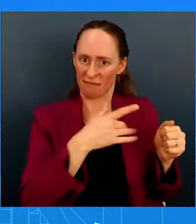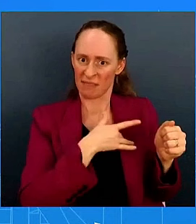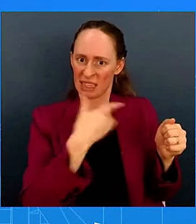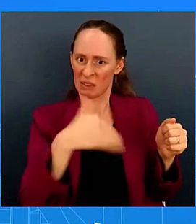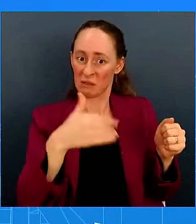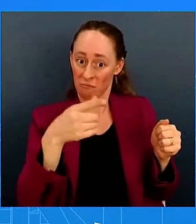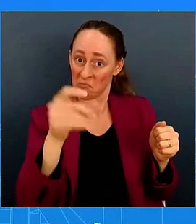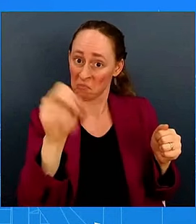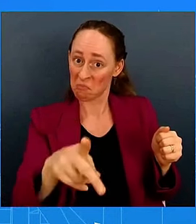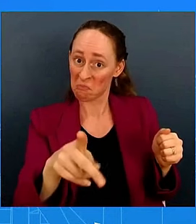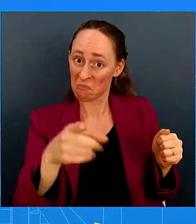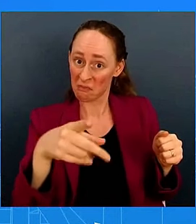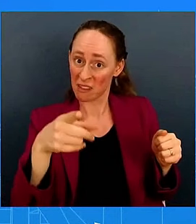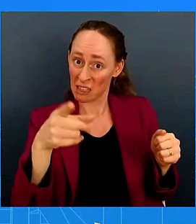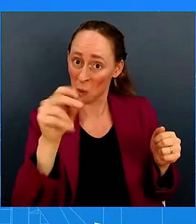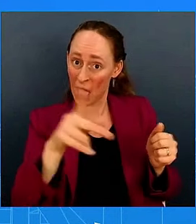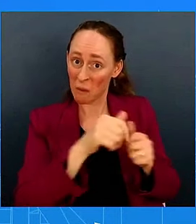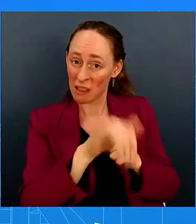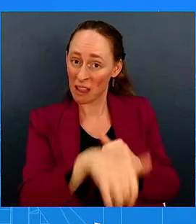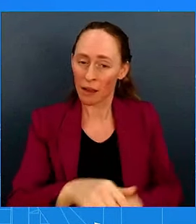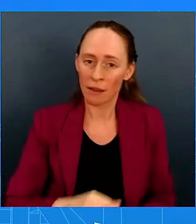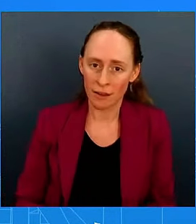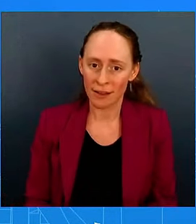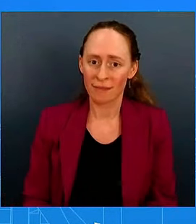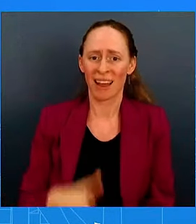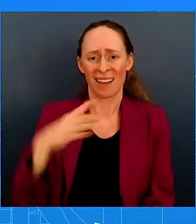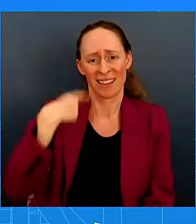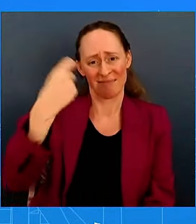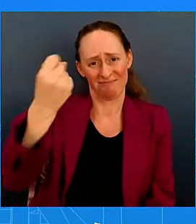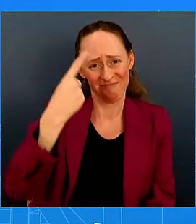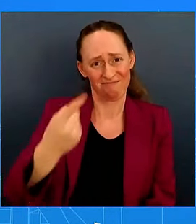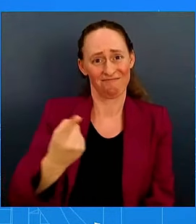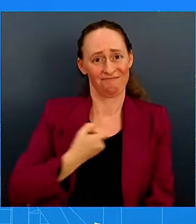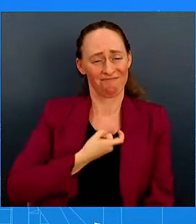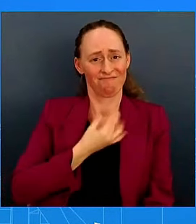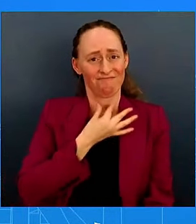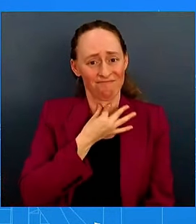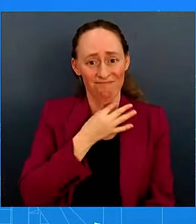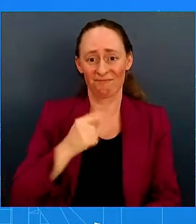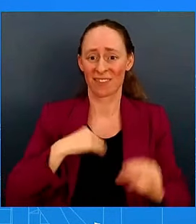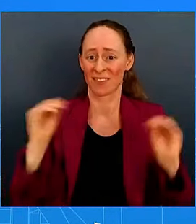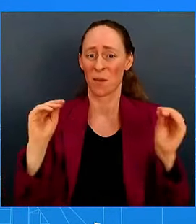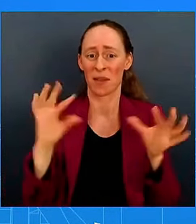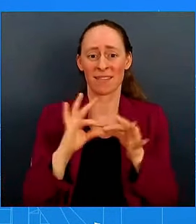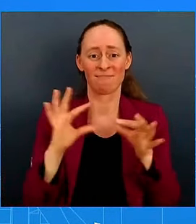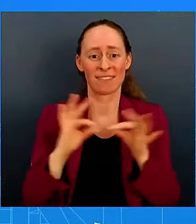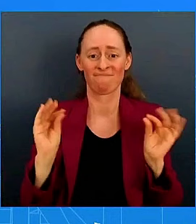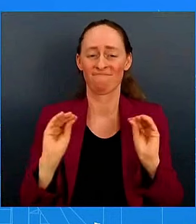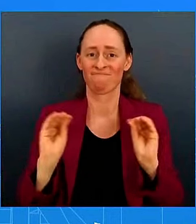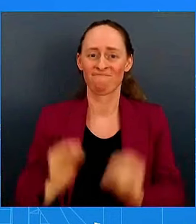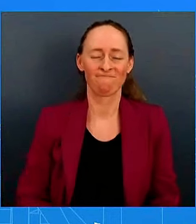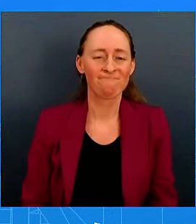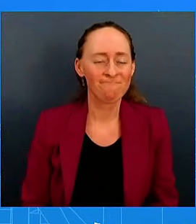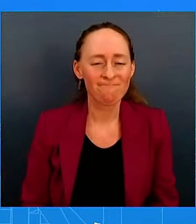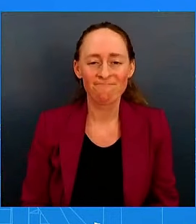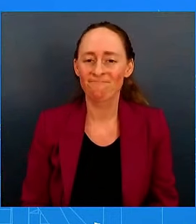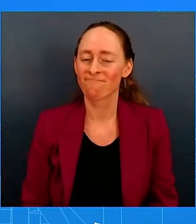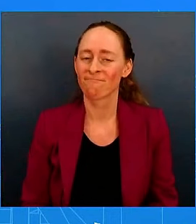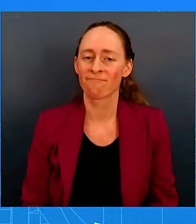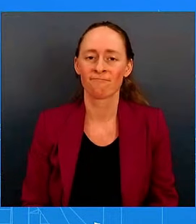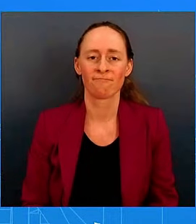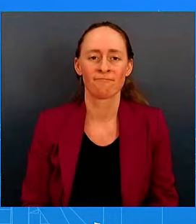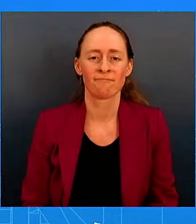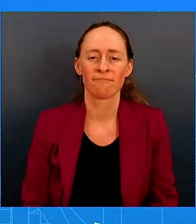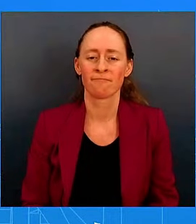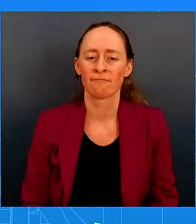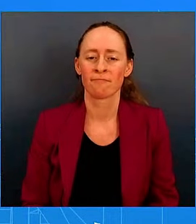Again, Mary, I appreciate the question. I'm simply not going to be able to address these incidents over the last couple of days in any level of detail one way or another.